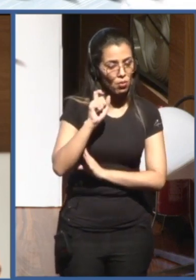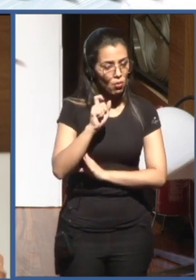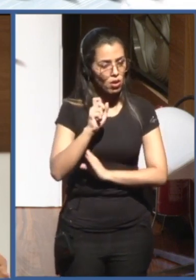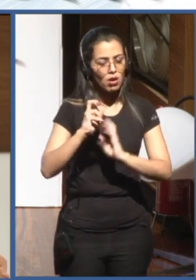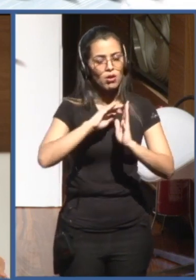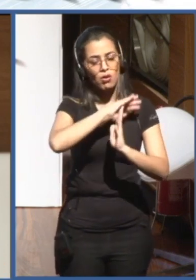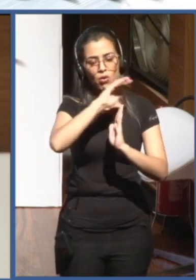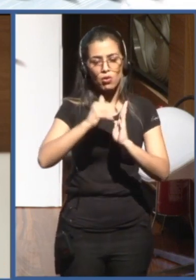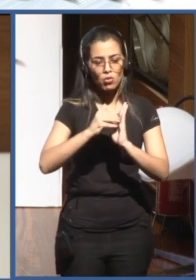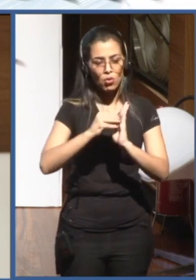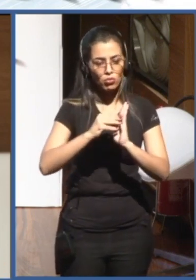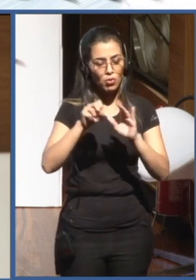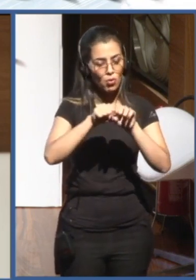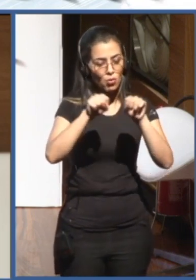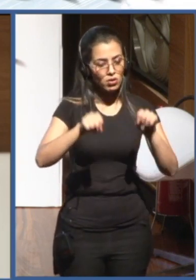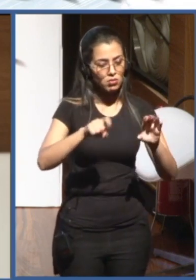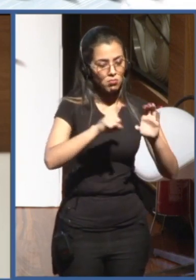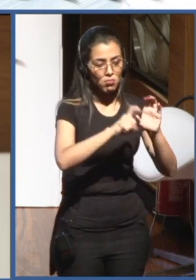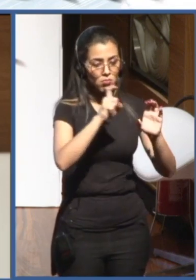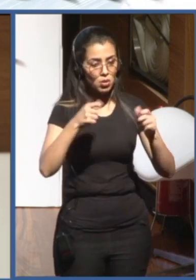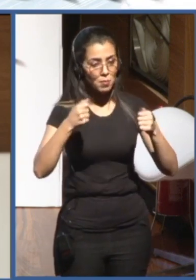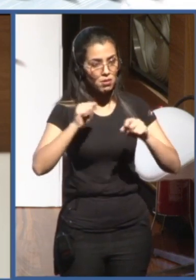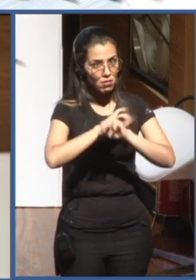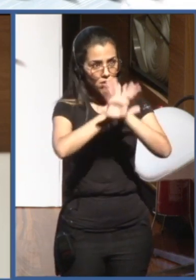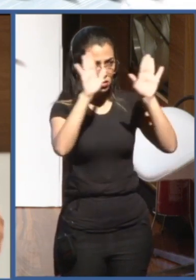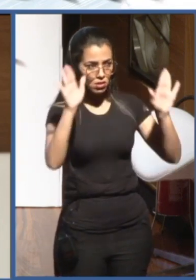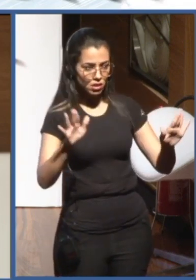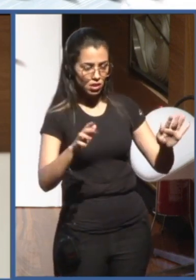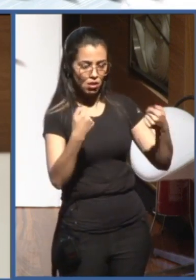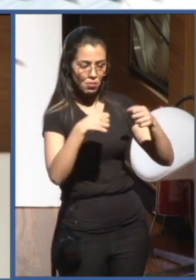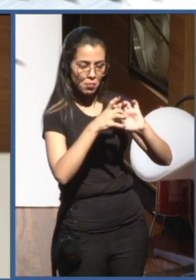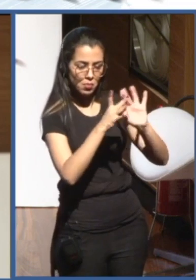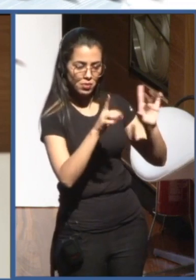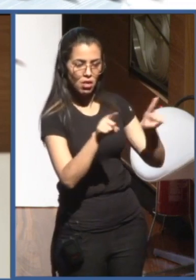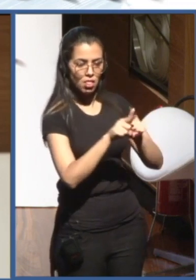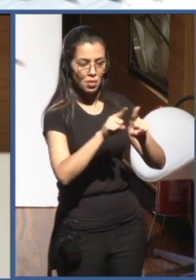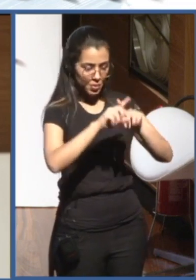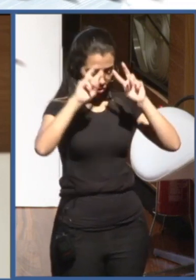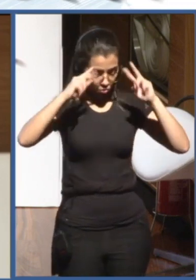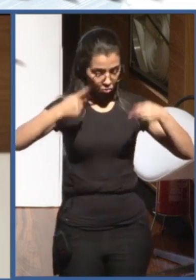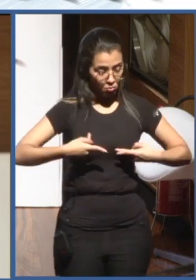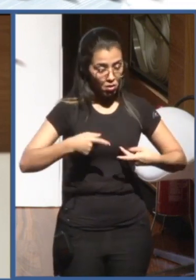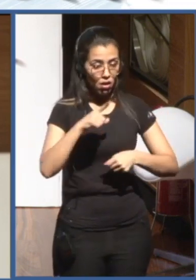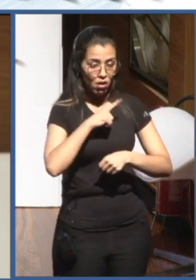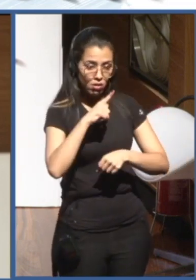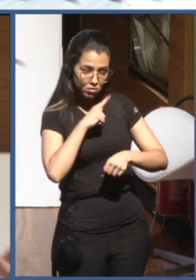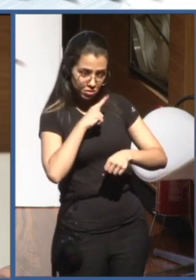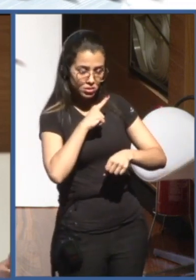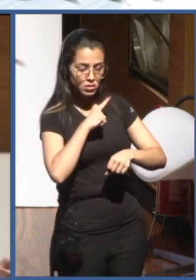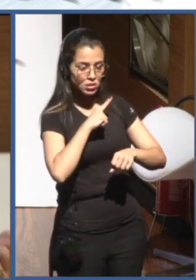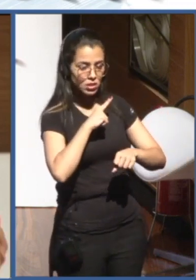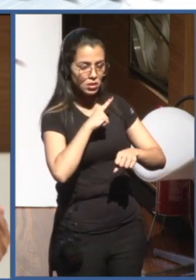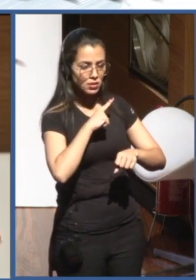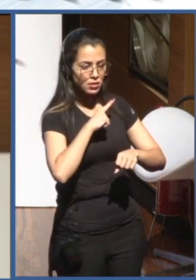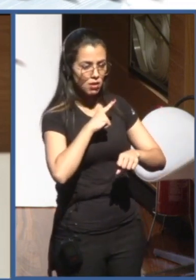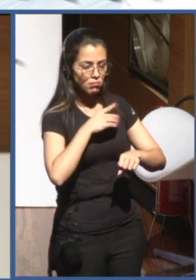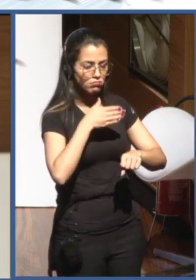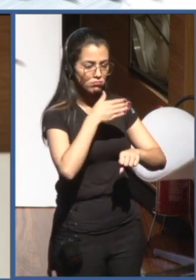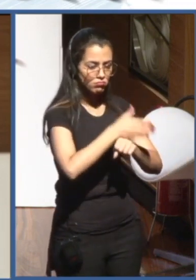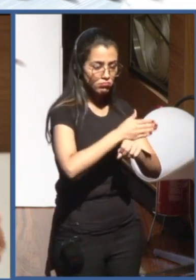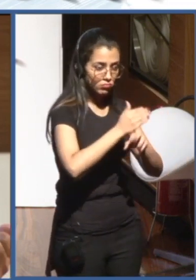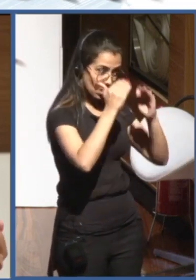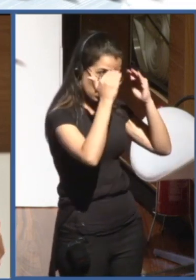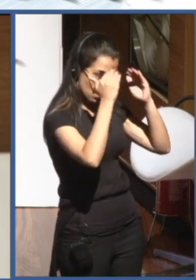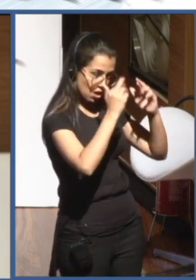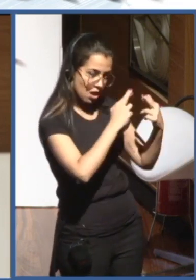transparent to enable that human remains accountable for its use. And also life and death